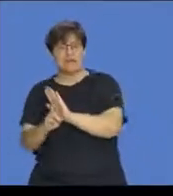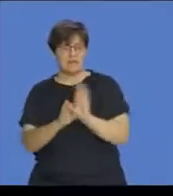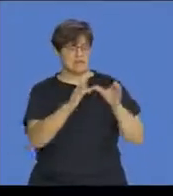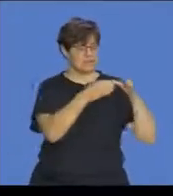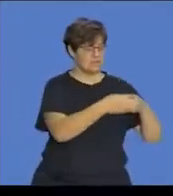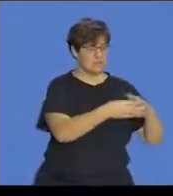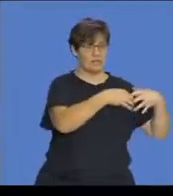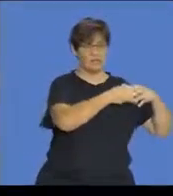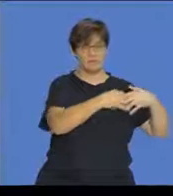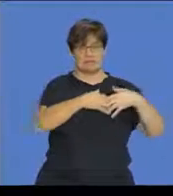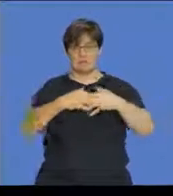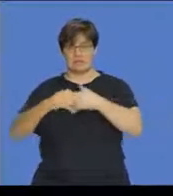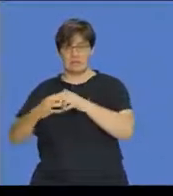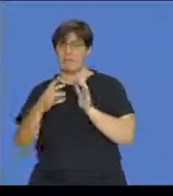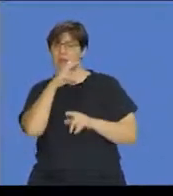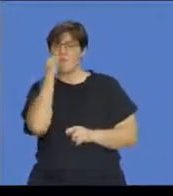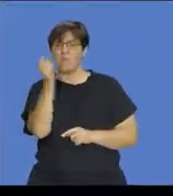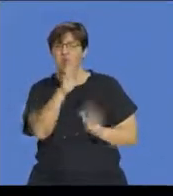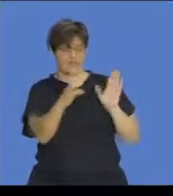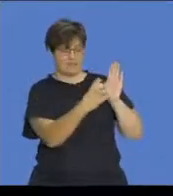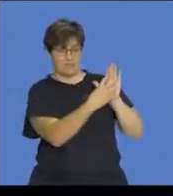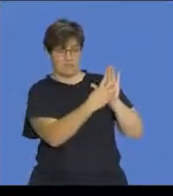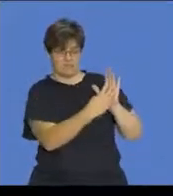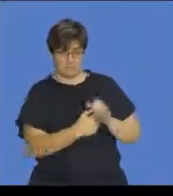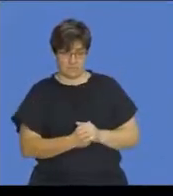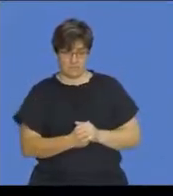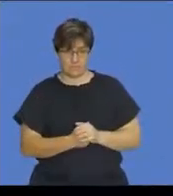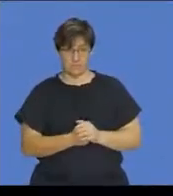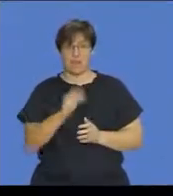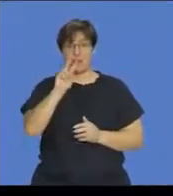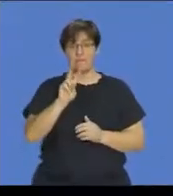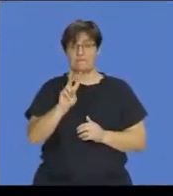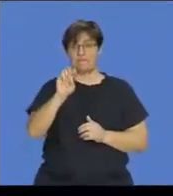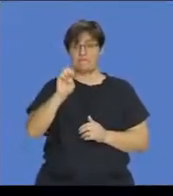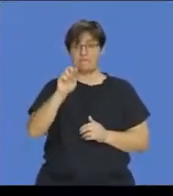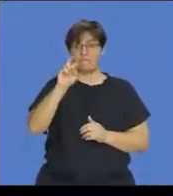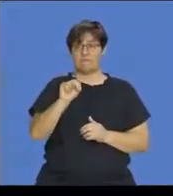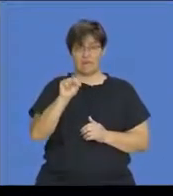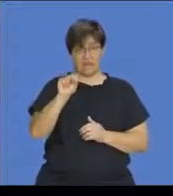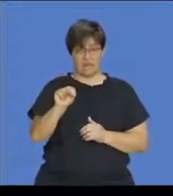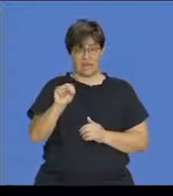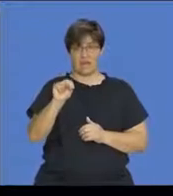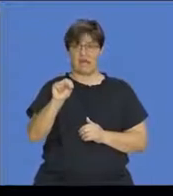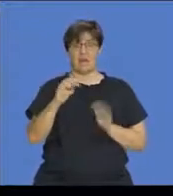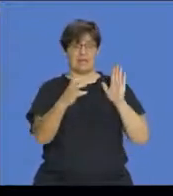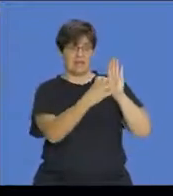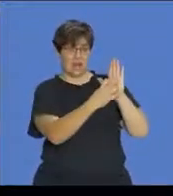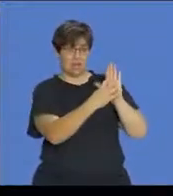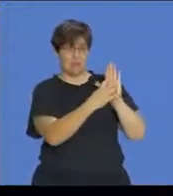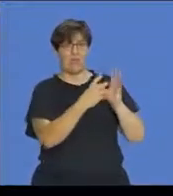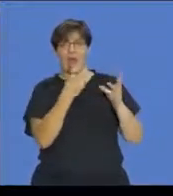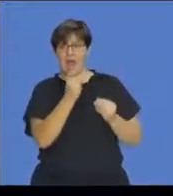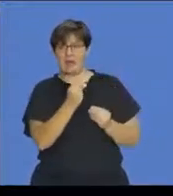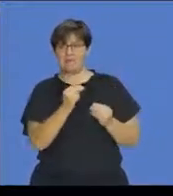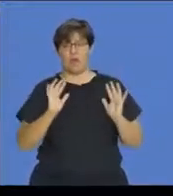which we call Venn diagrams. In terms of the Venn diagram we also introduce the word complement. We'll discuss